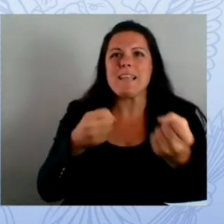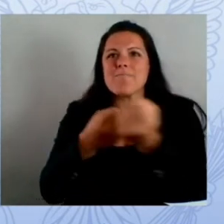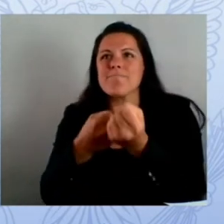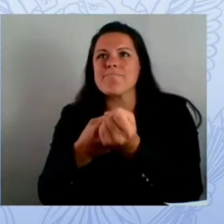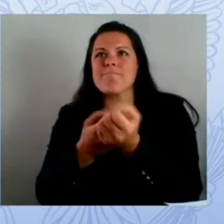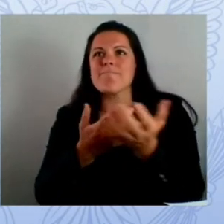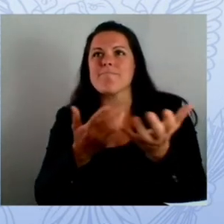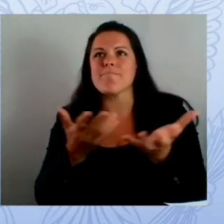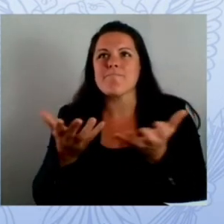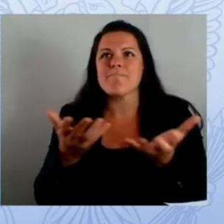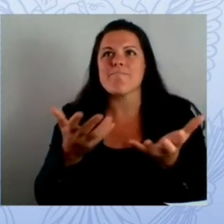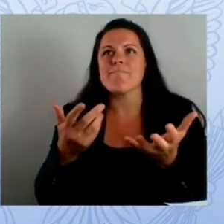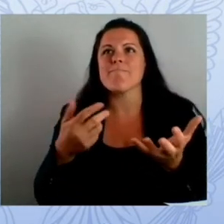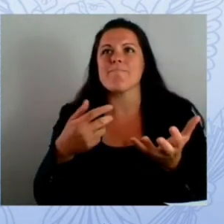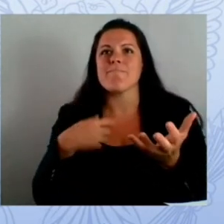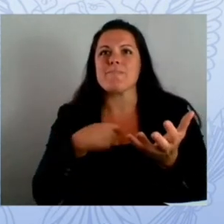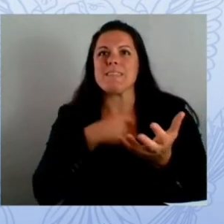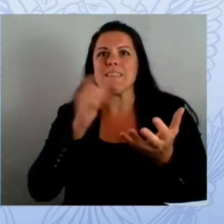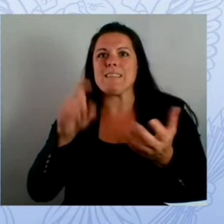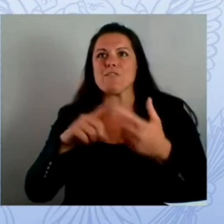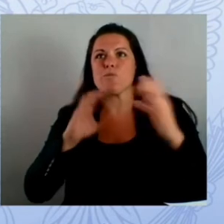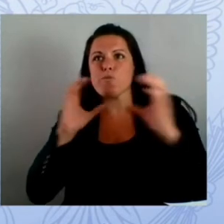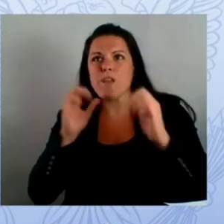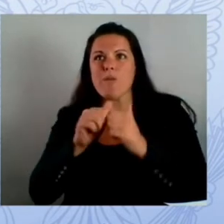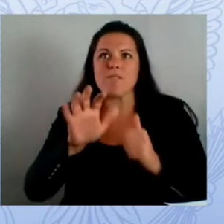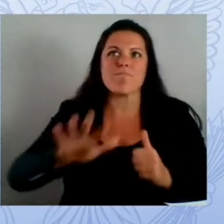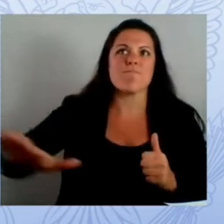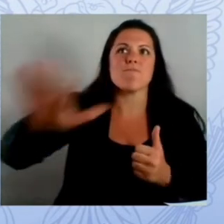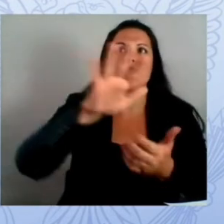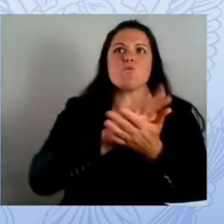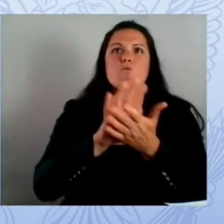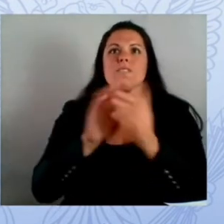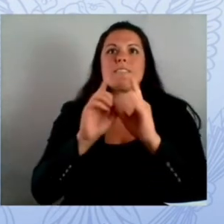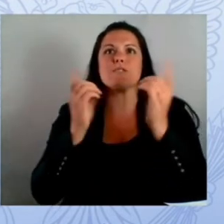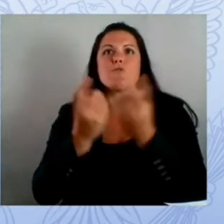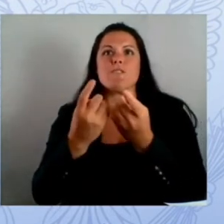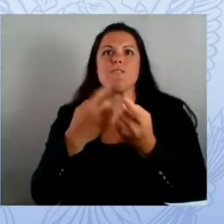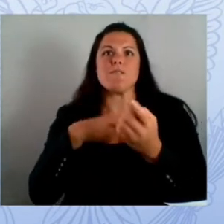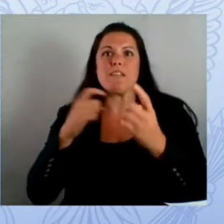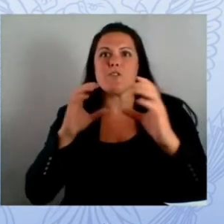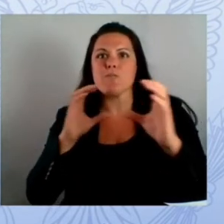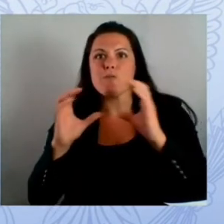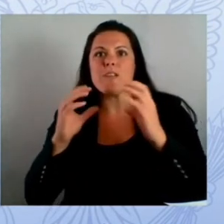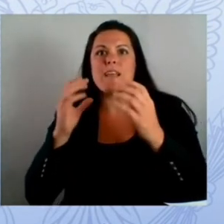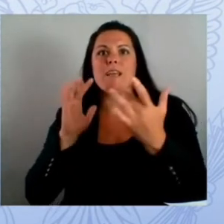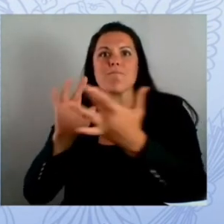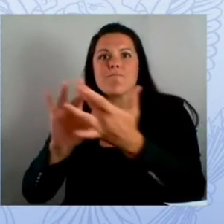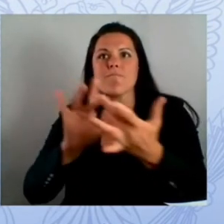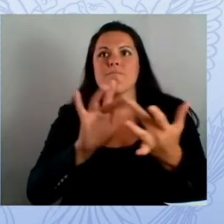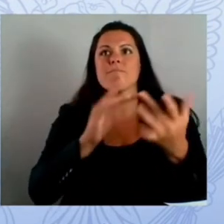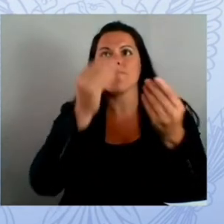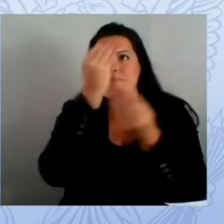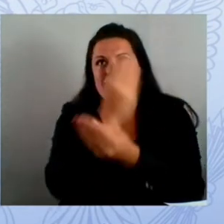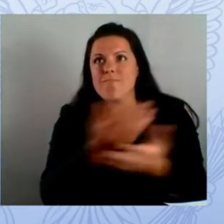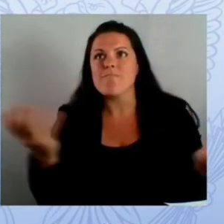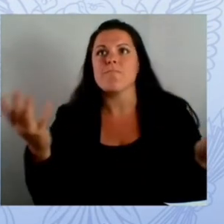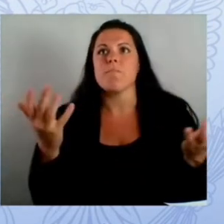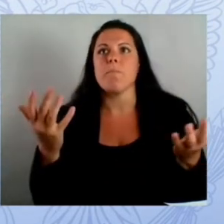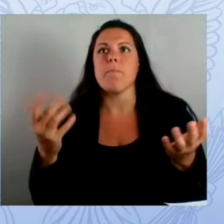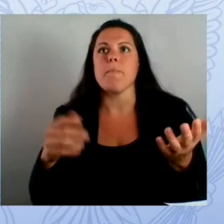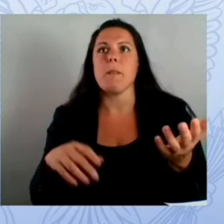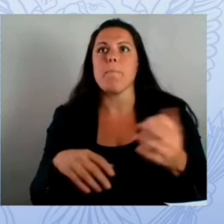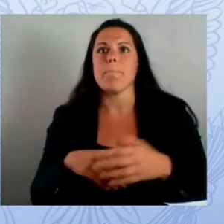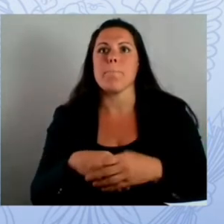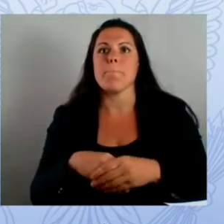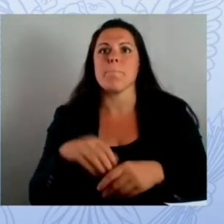easterly has been key in helping raise awareness about the profound impact of attacks on k-12 education i'd also like to share some bright